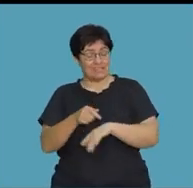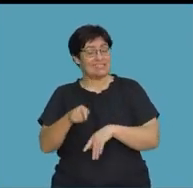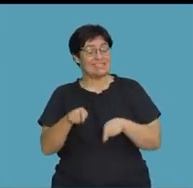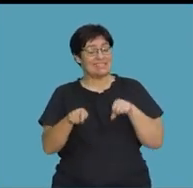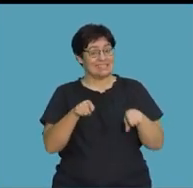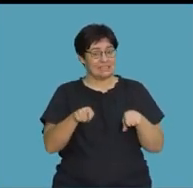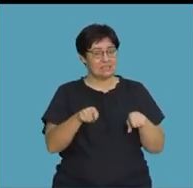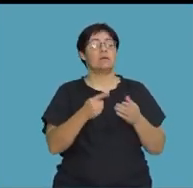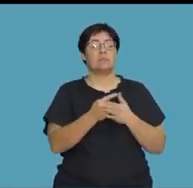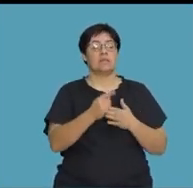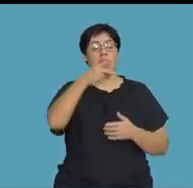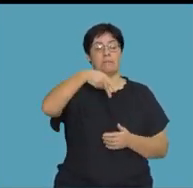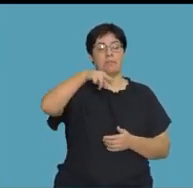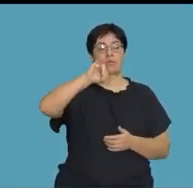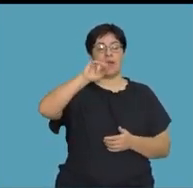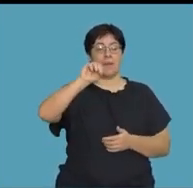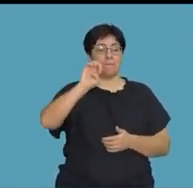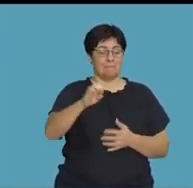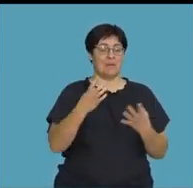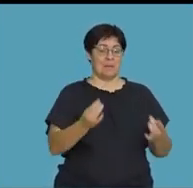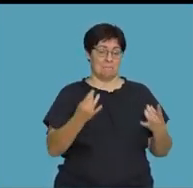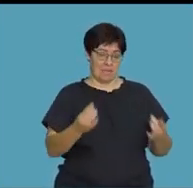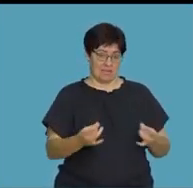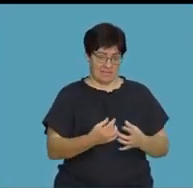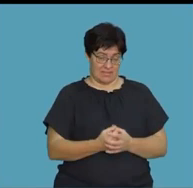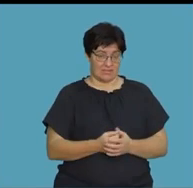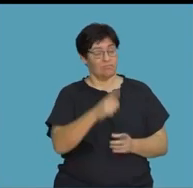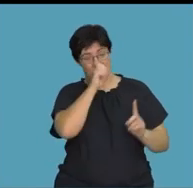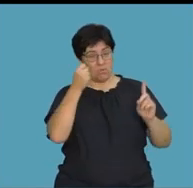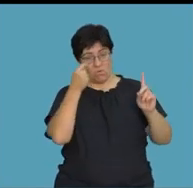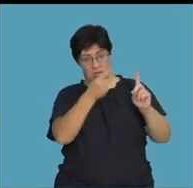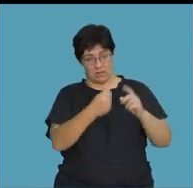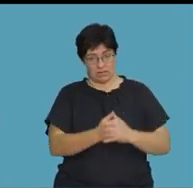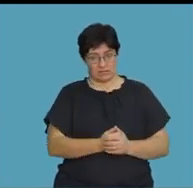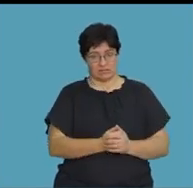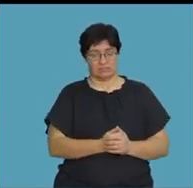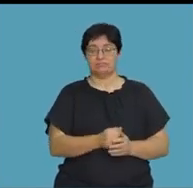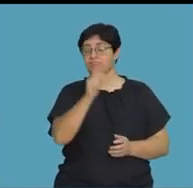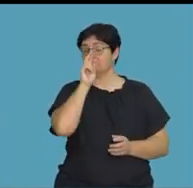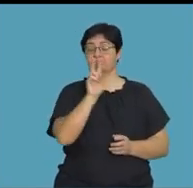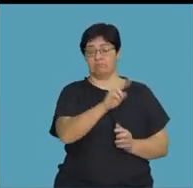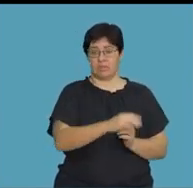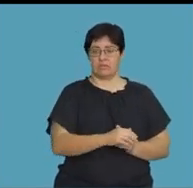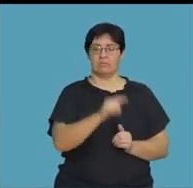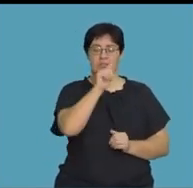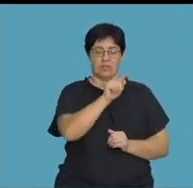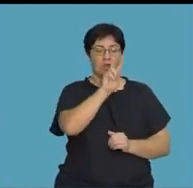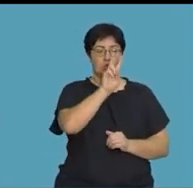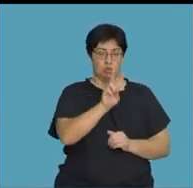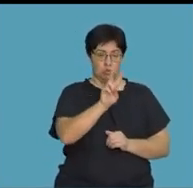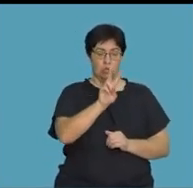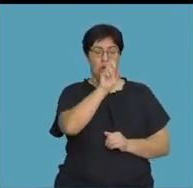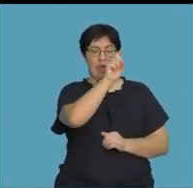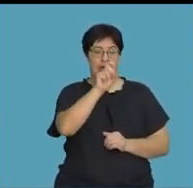be prime numbers at all times. So that's the goal. So let's look at this. This will be 2 to the